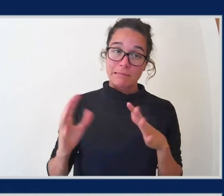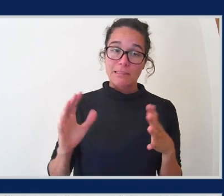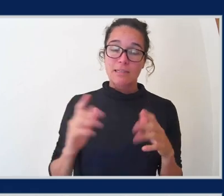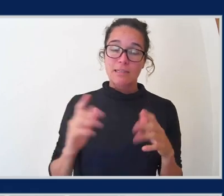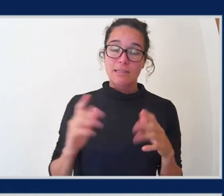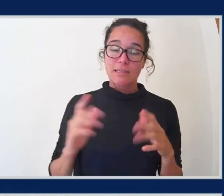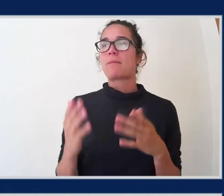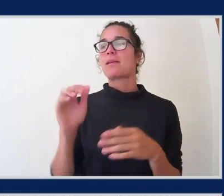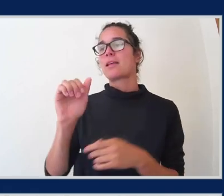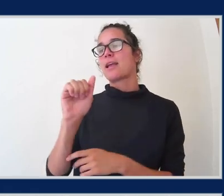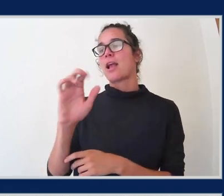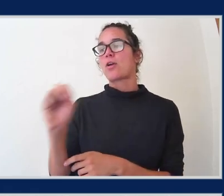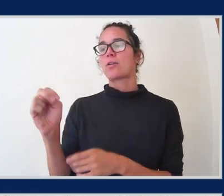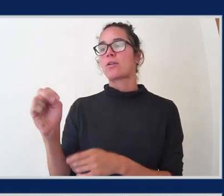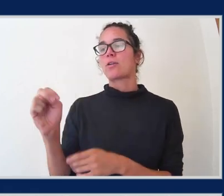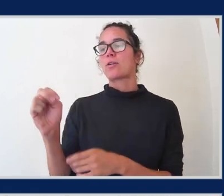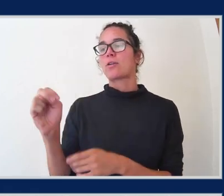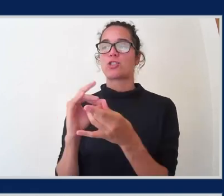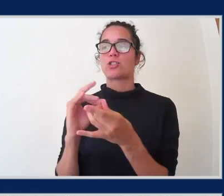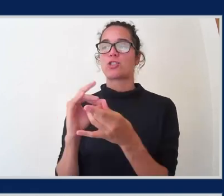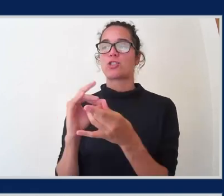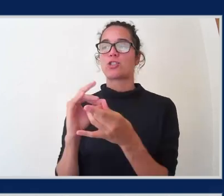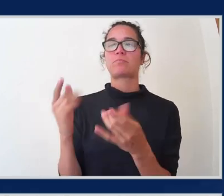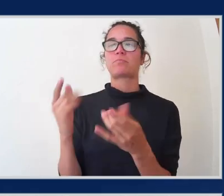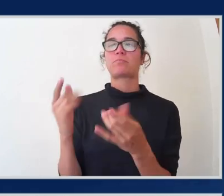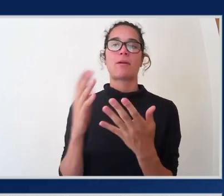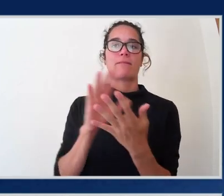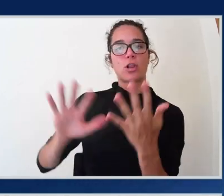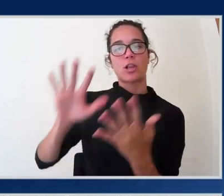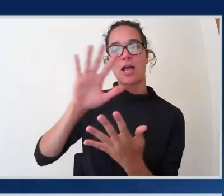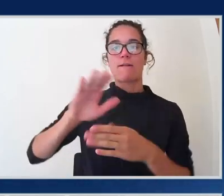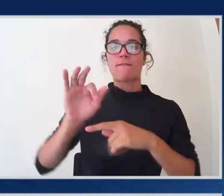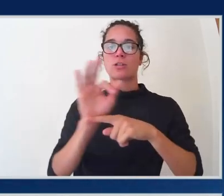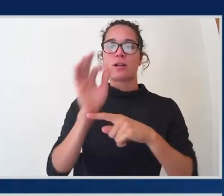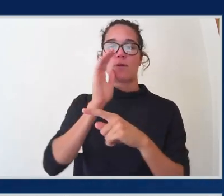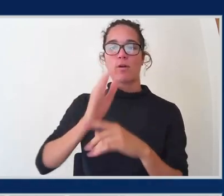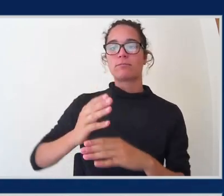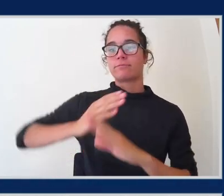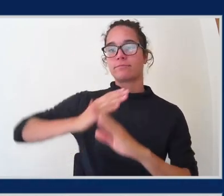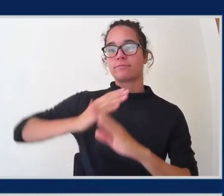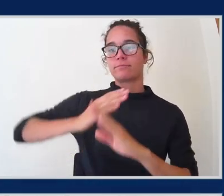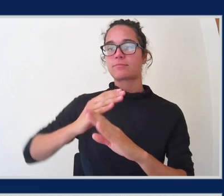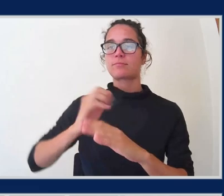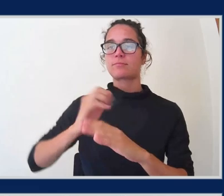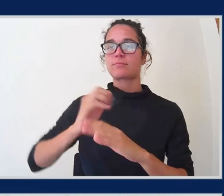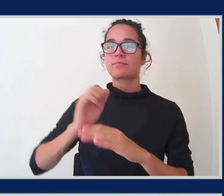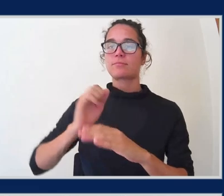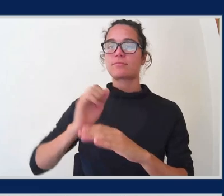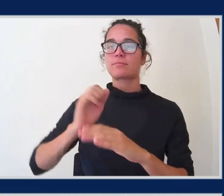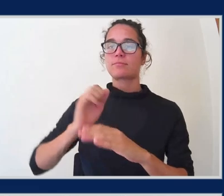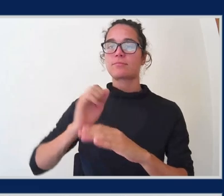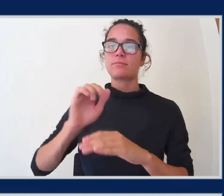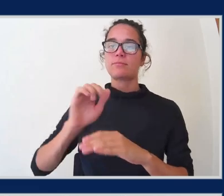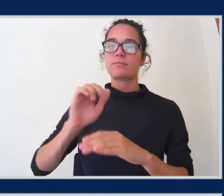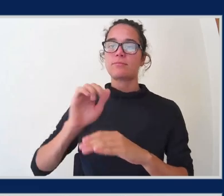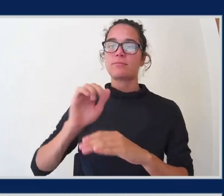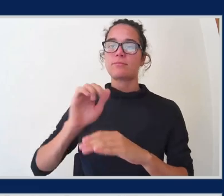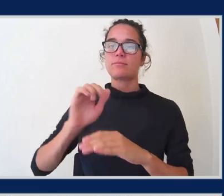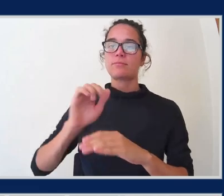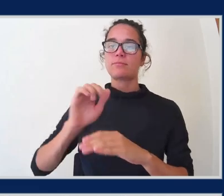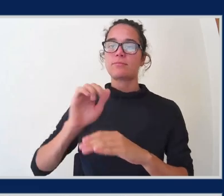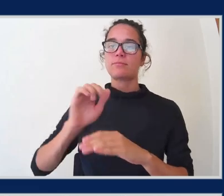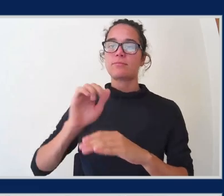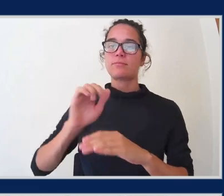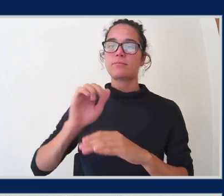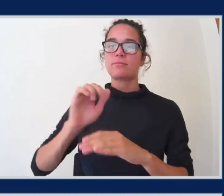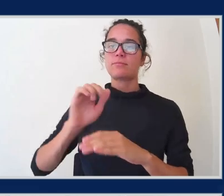serve the content. But that would be bucket anonymous access granted. Yes. Now, if you want to know more about all the different finding types, they're